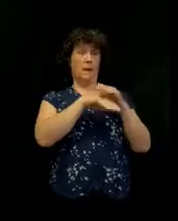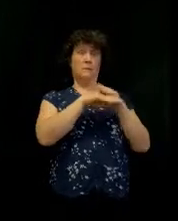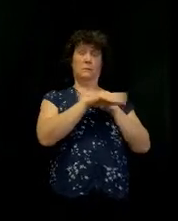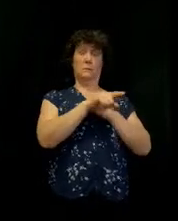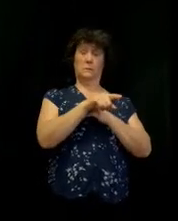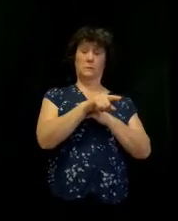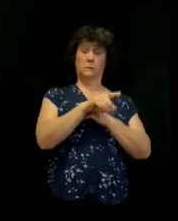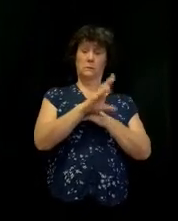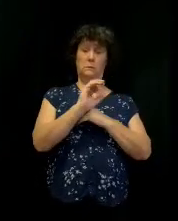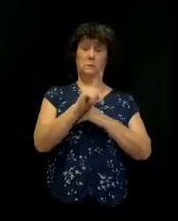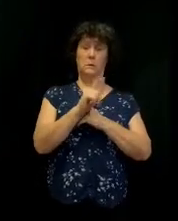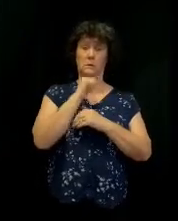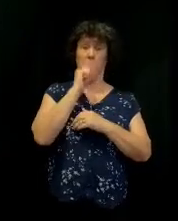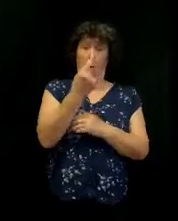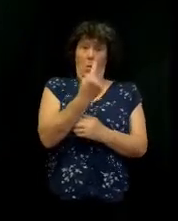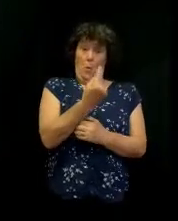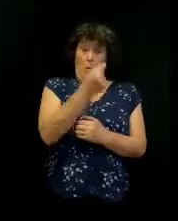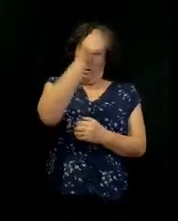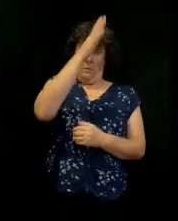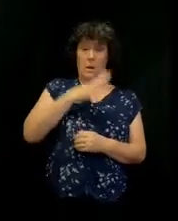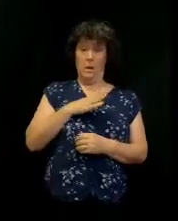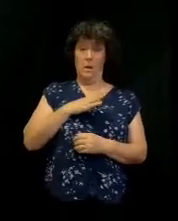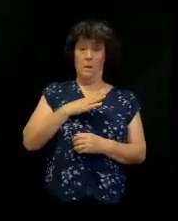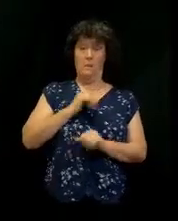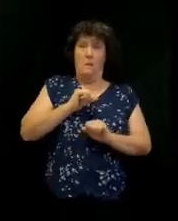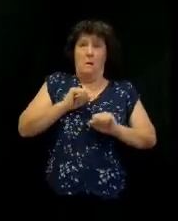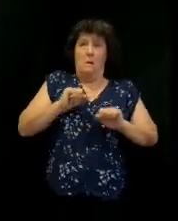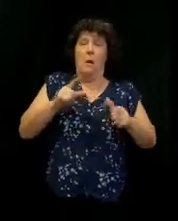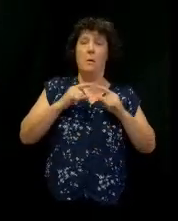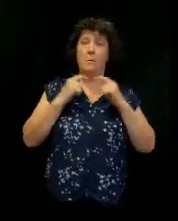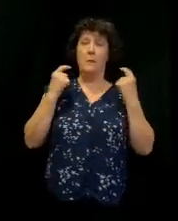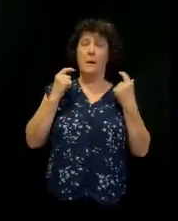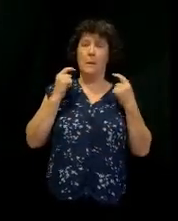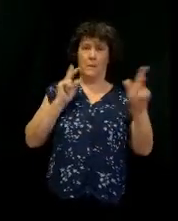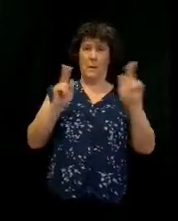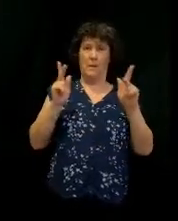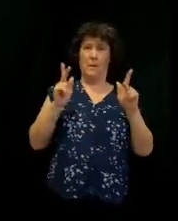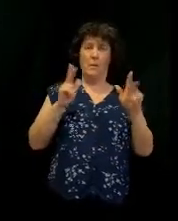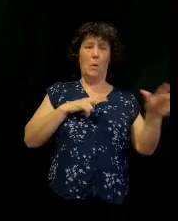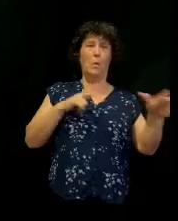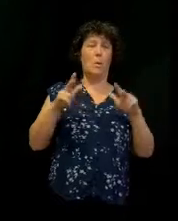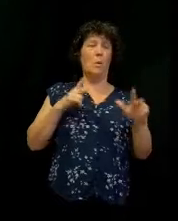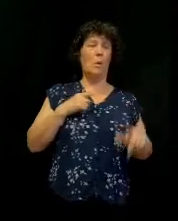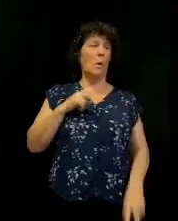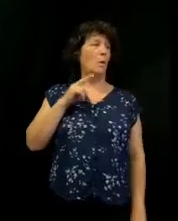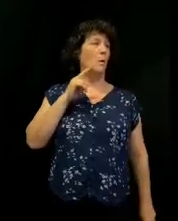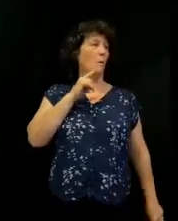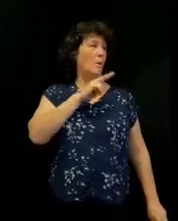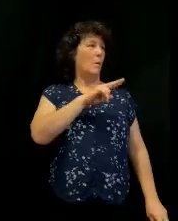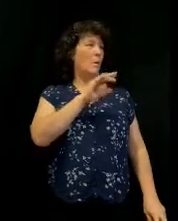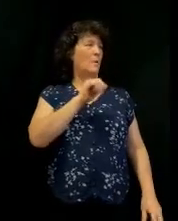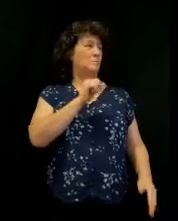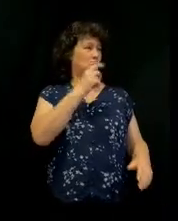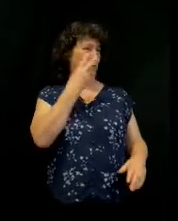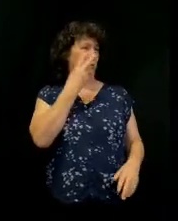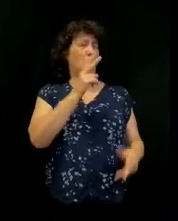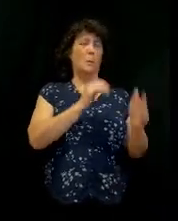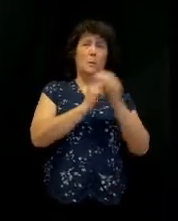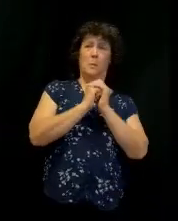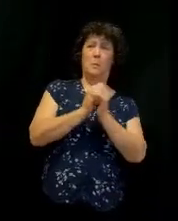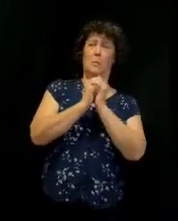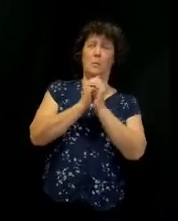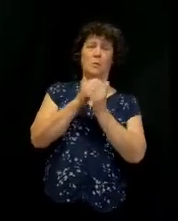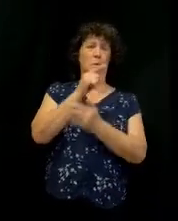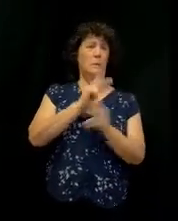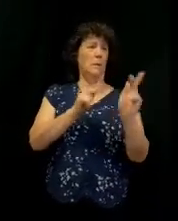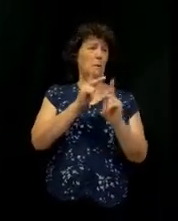It just wasn't one guy. It was the whole priesthood. Matter of fact, people could walk down the street, and they saw people worship it. They saw the ark.